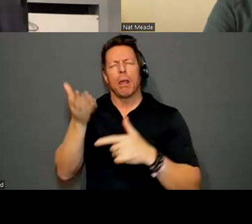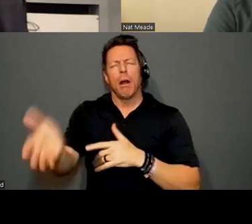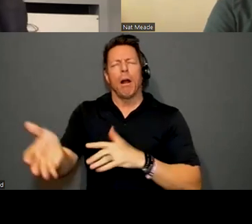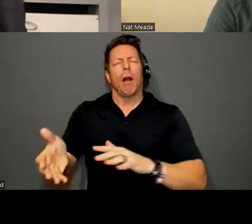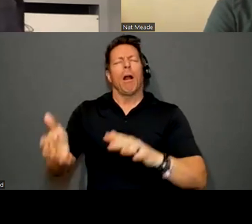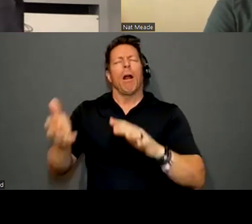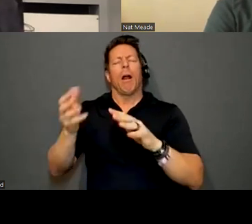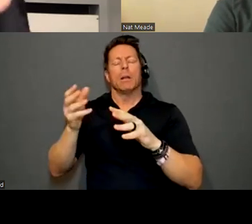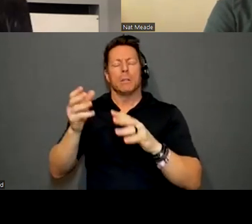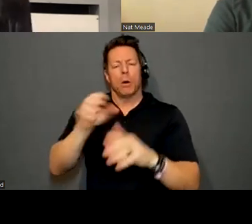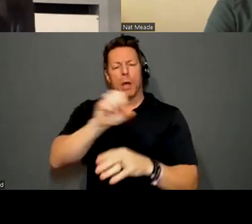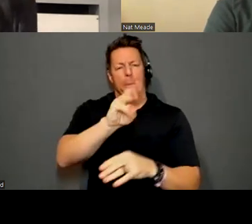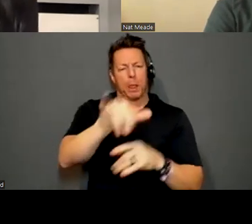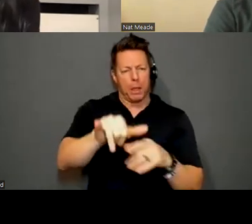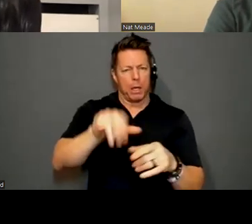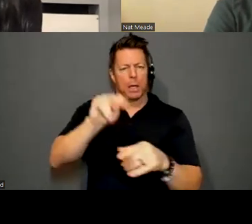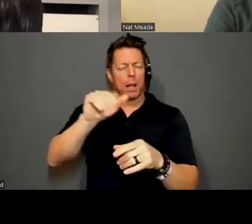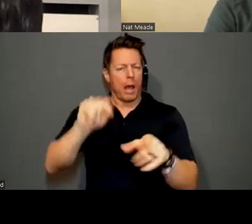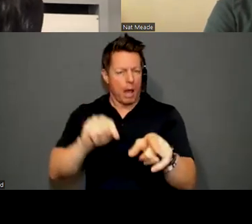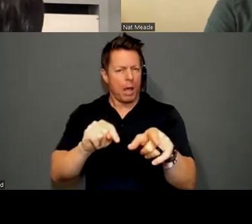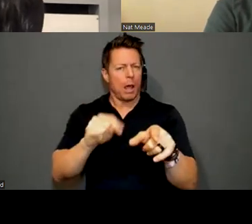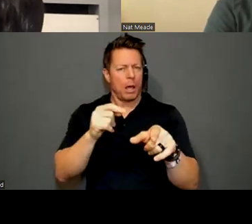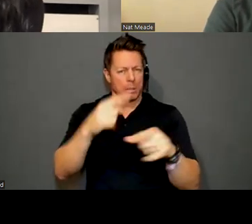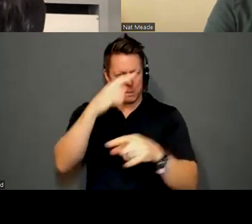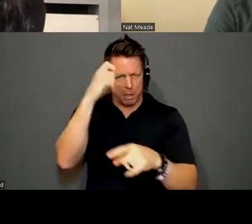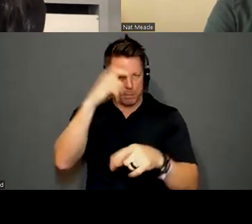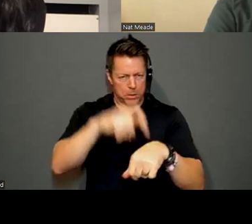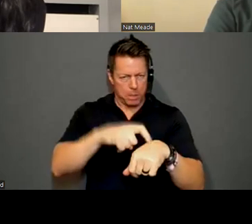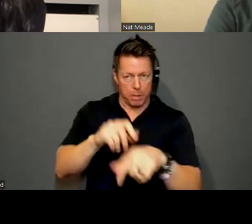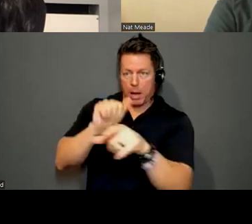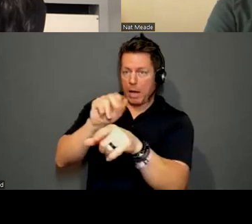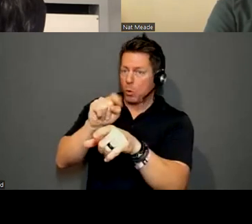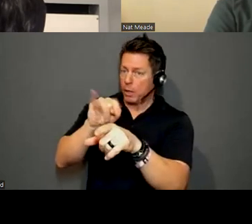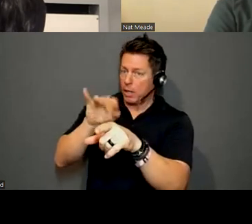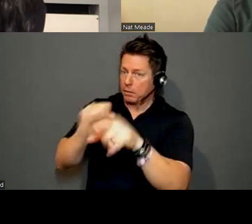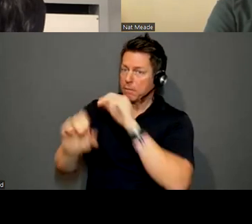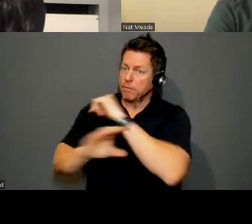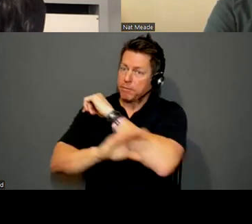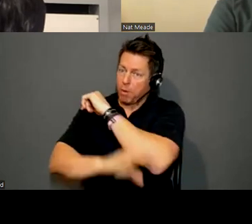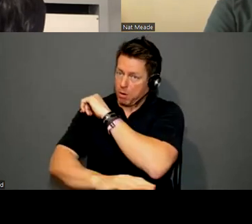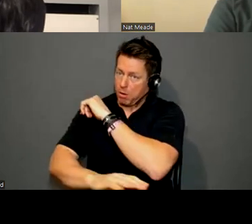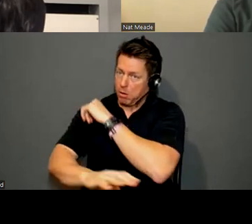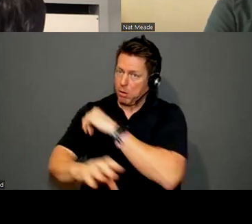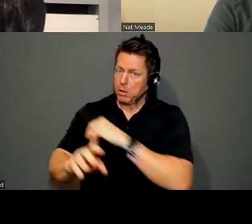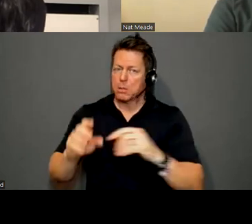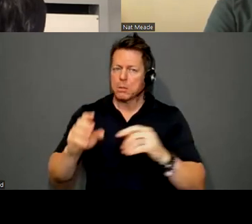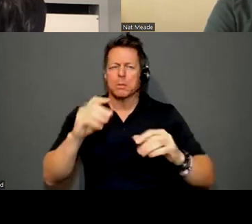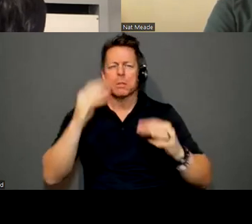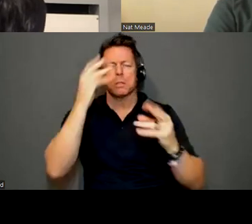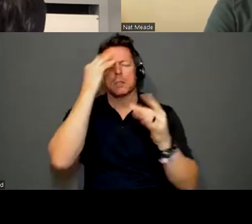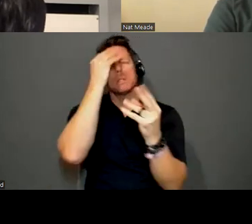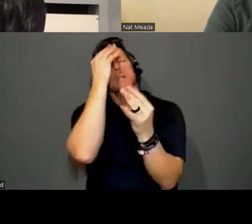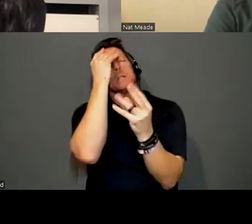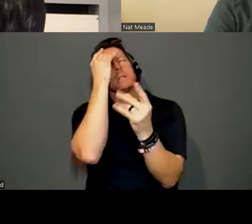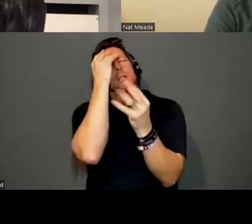Emily and Nat, you were there in the summertime. Antonius, you were there in fall. So just take a second to recall